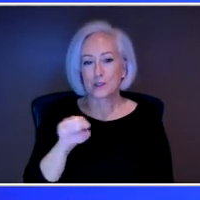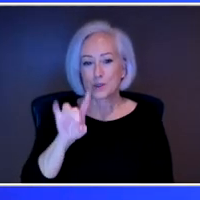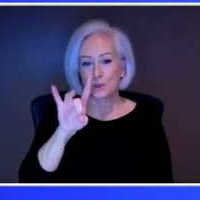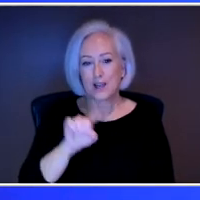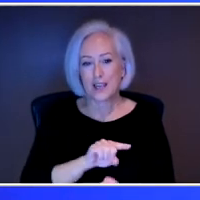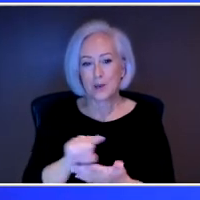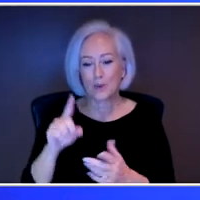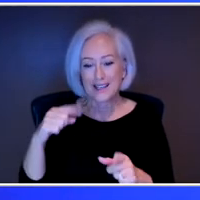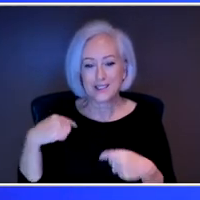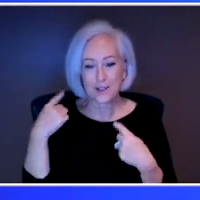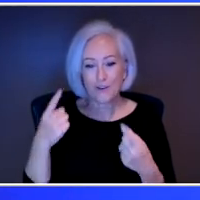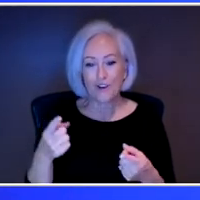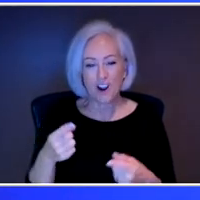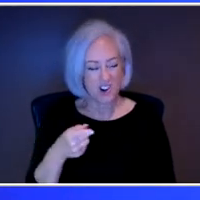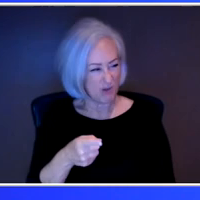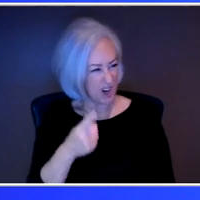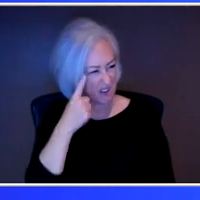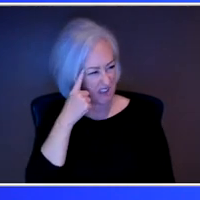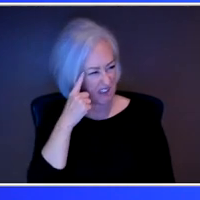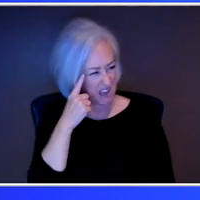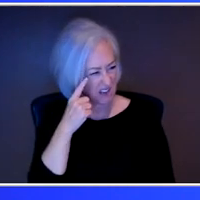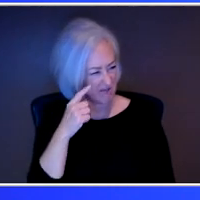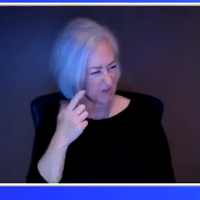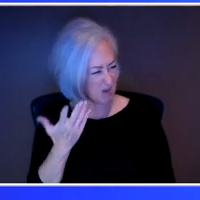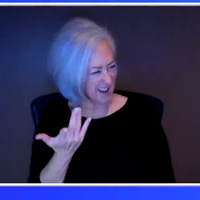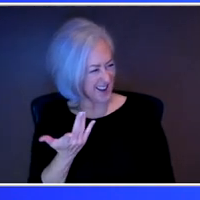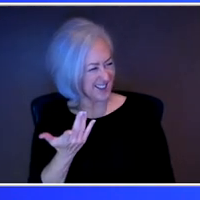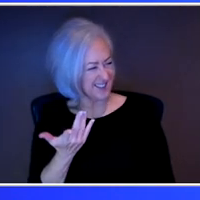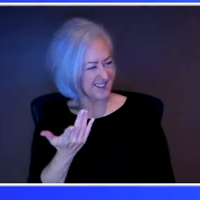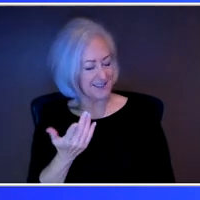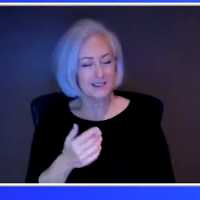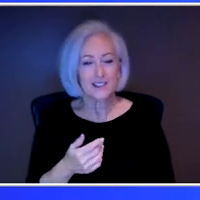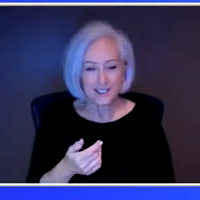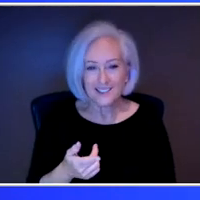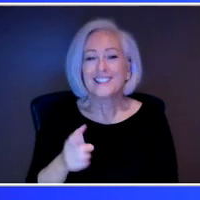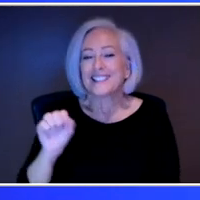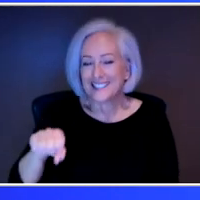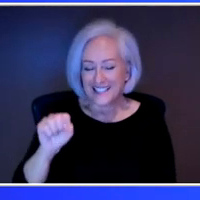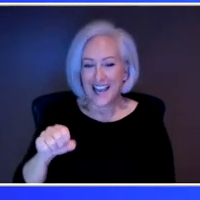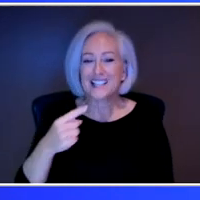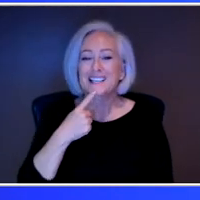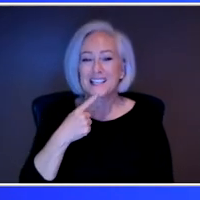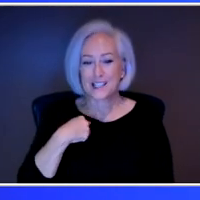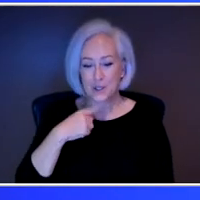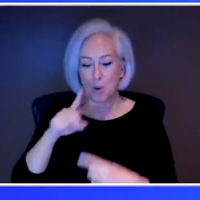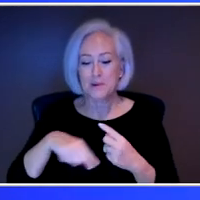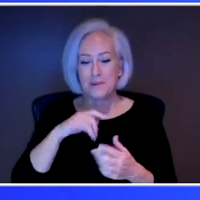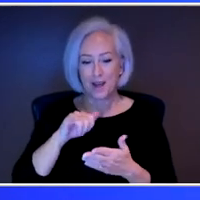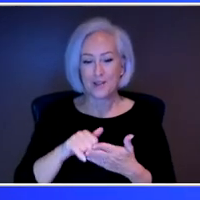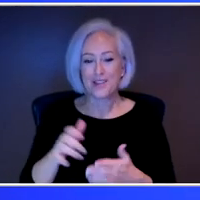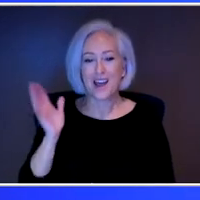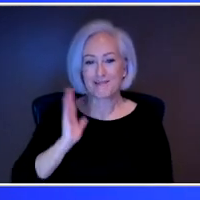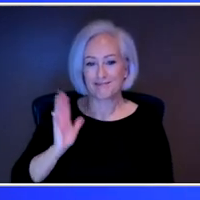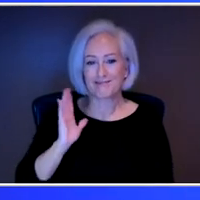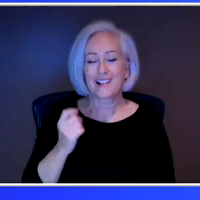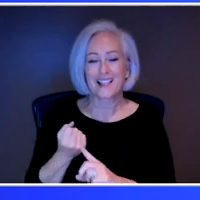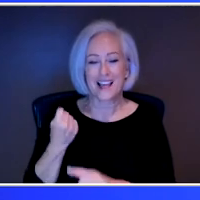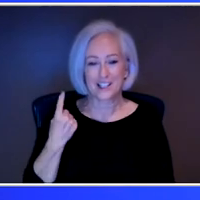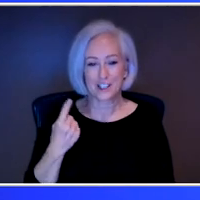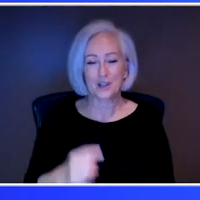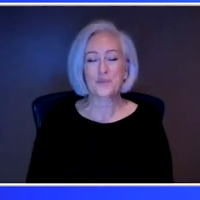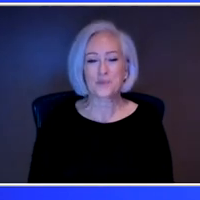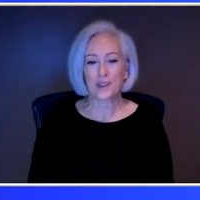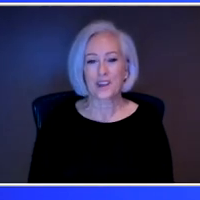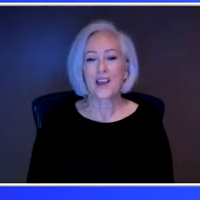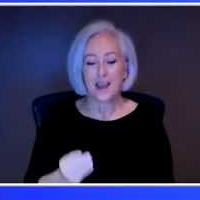Were you skeptical at first? Were you thinking, how is this really going to help? I he told me about it initially last year. I bought the